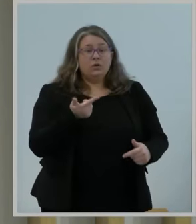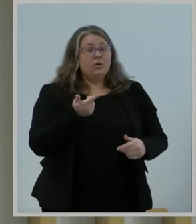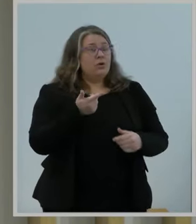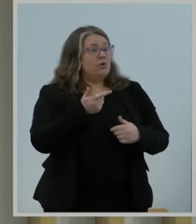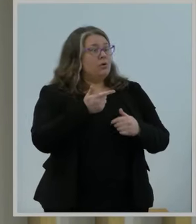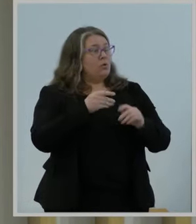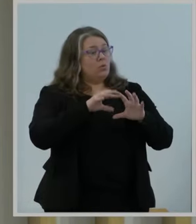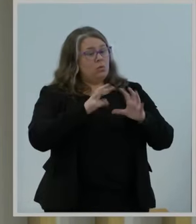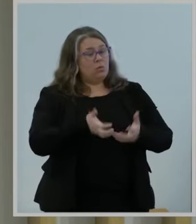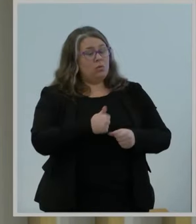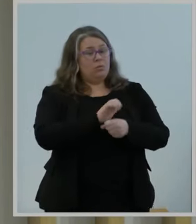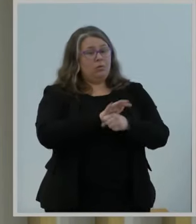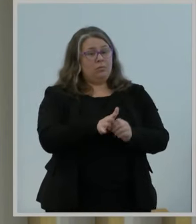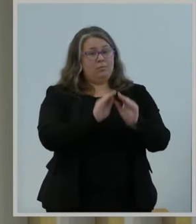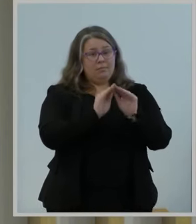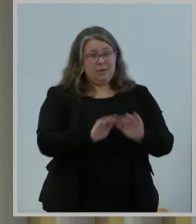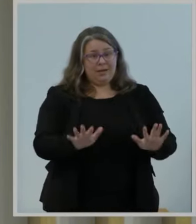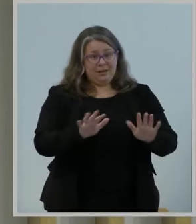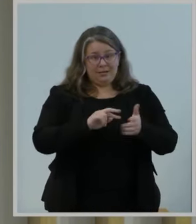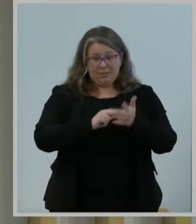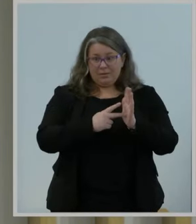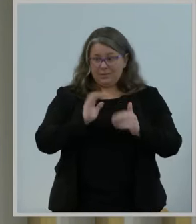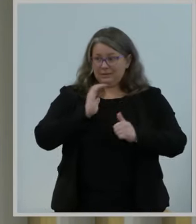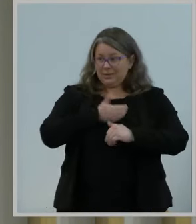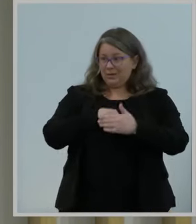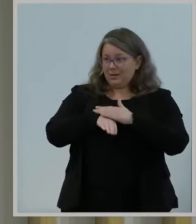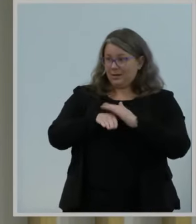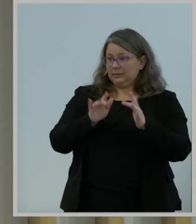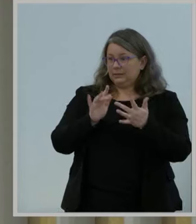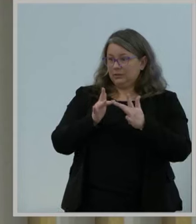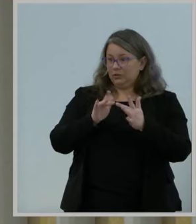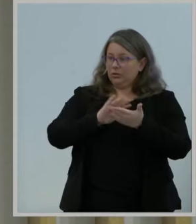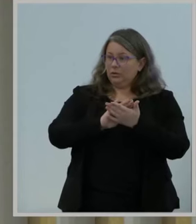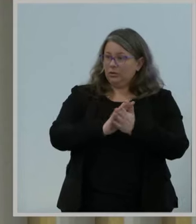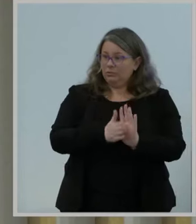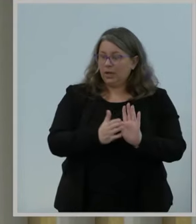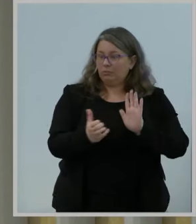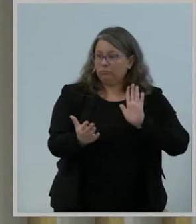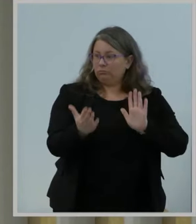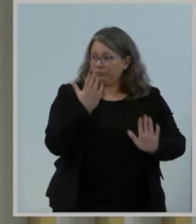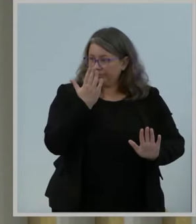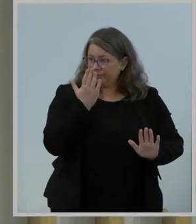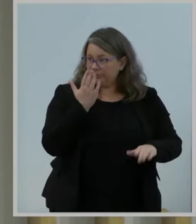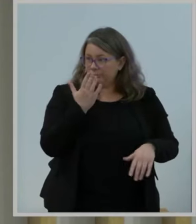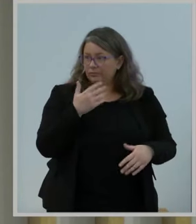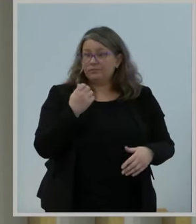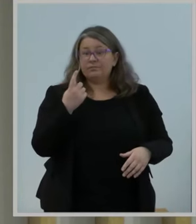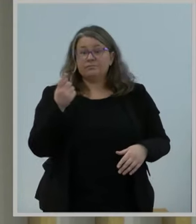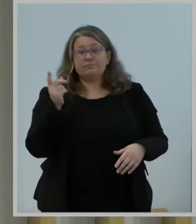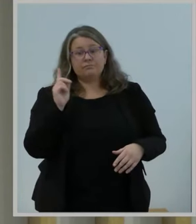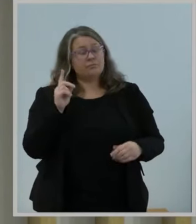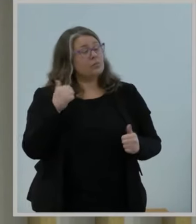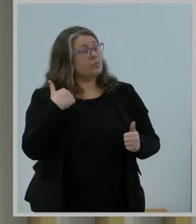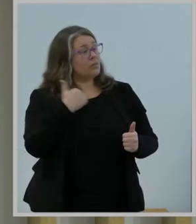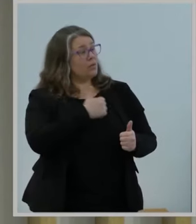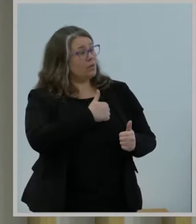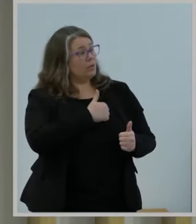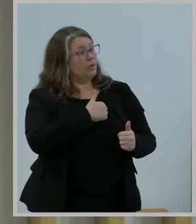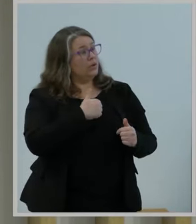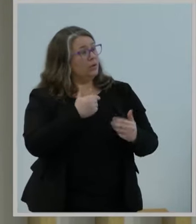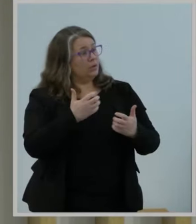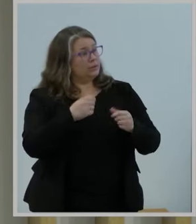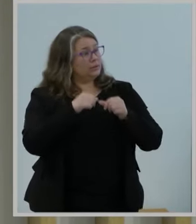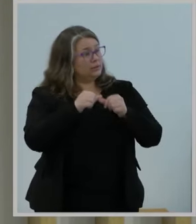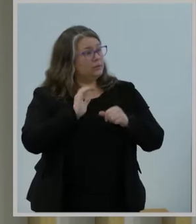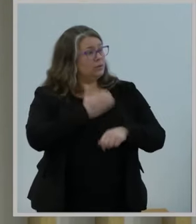determined it was vital to identify additional spectrum to carry our unlicensed wireless activity, and we set aside a